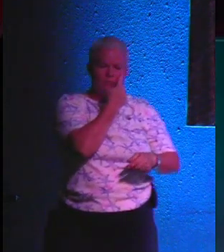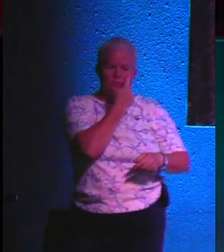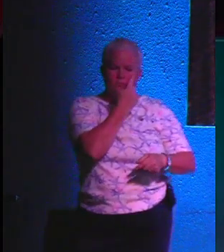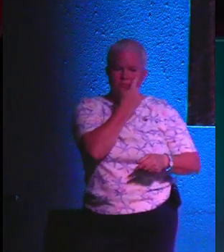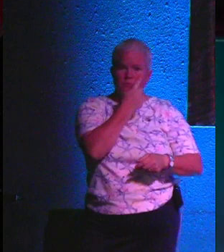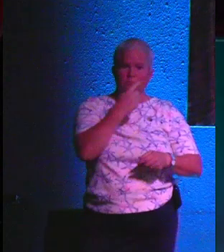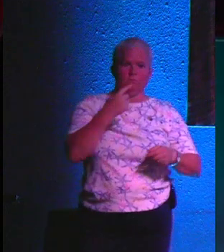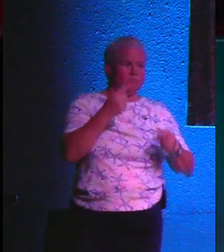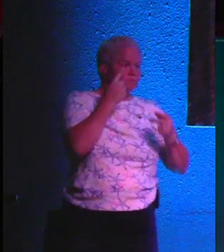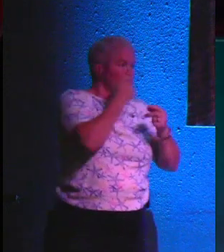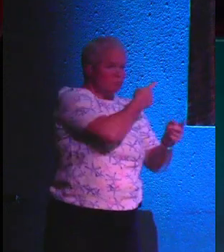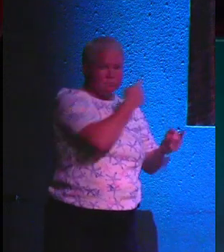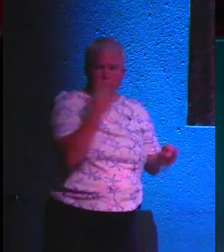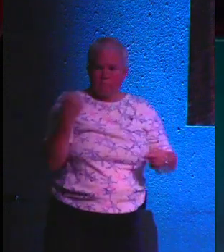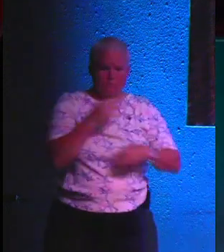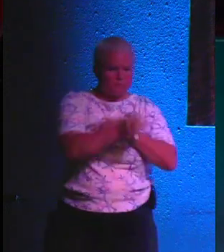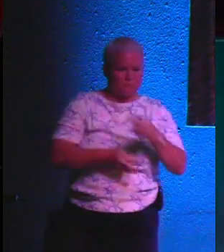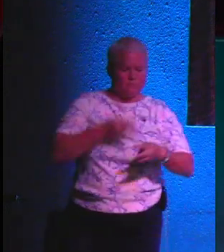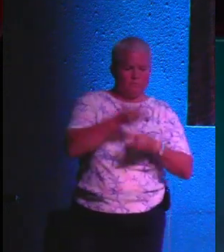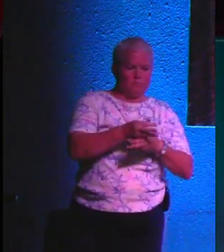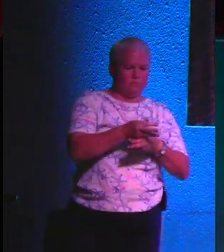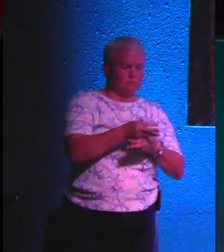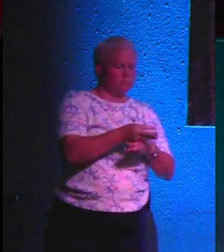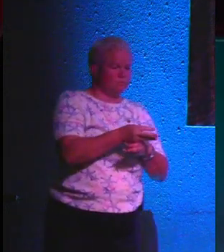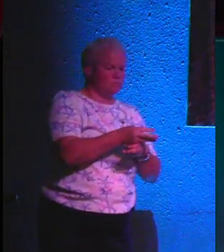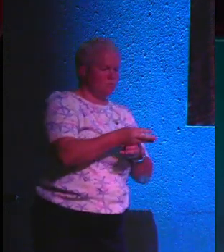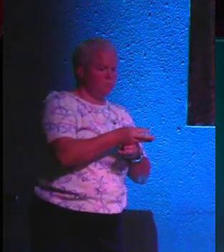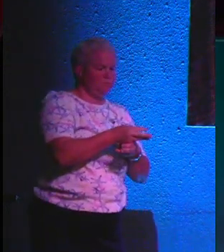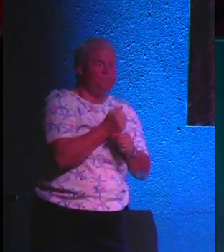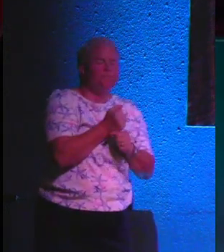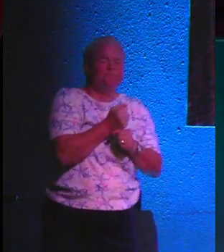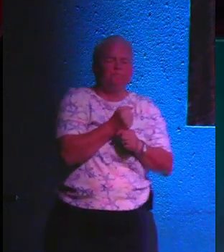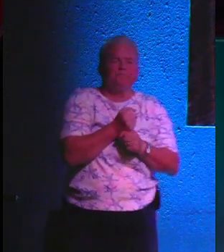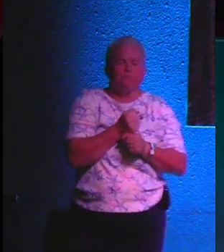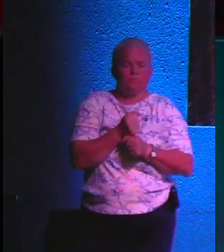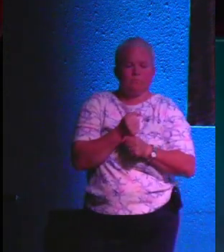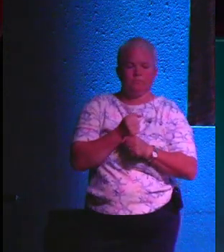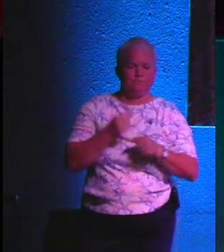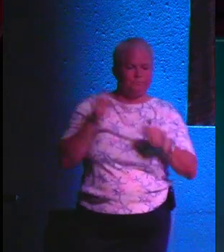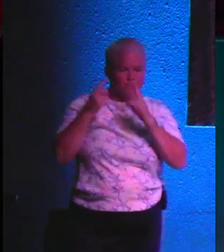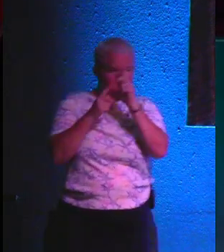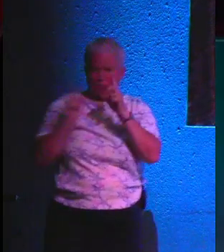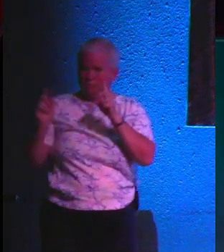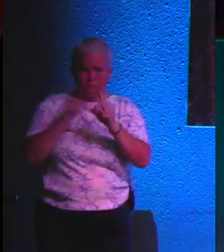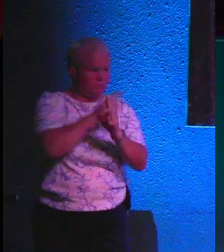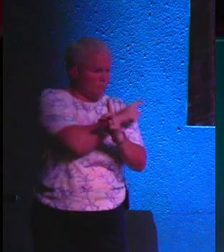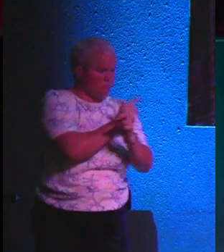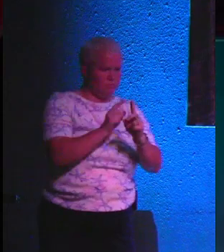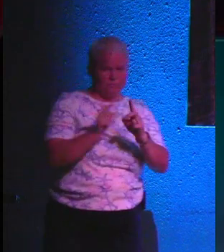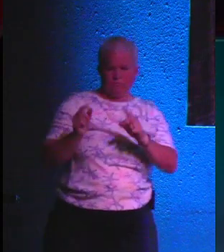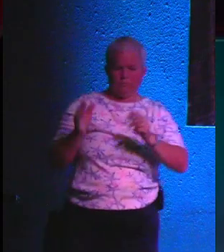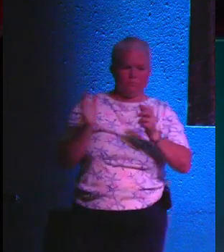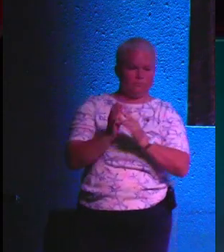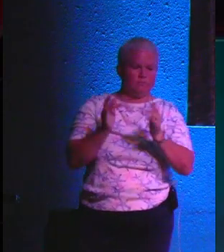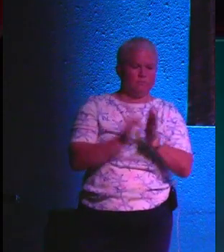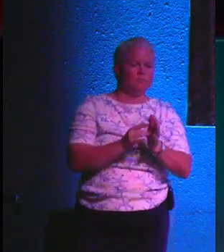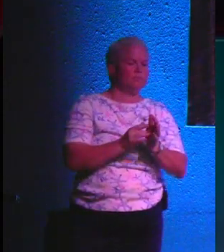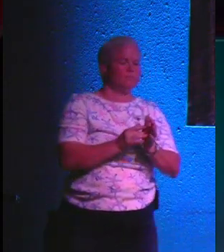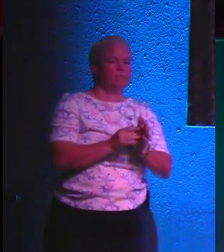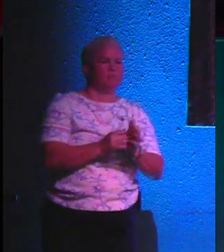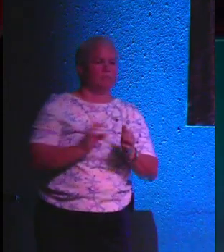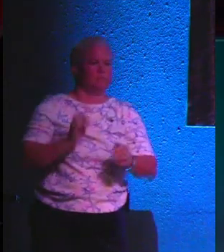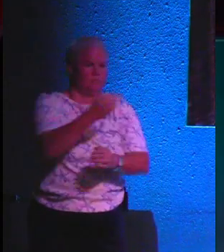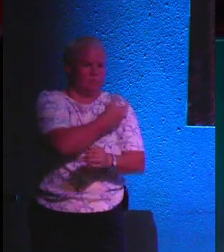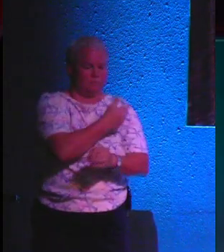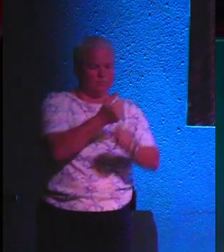to pull our eyes from the worldly things that so desperately try to distract us. Jesus, we love